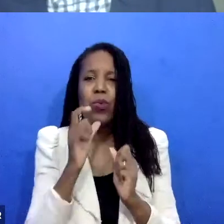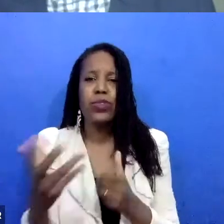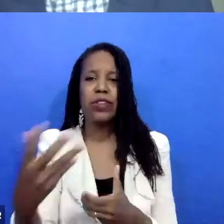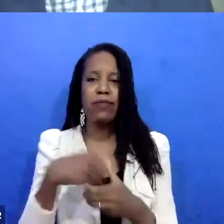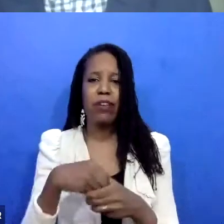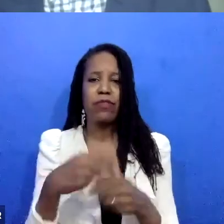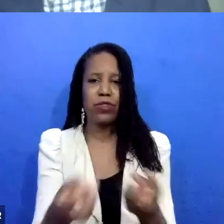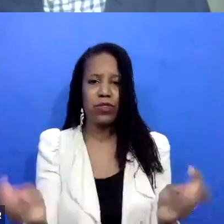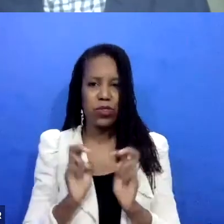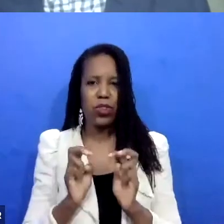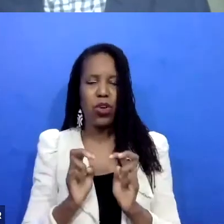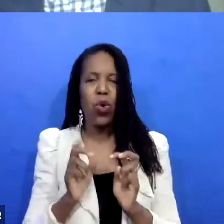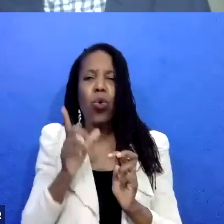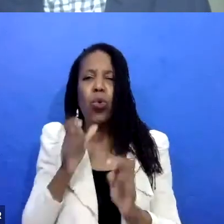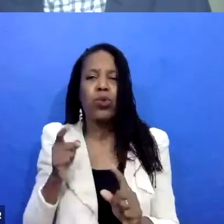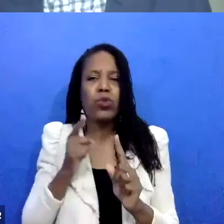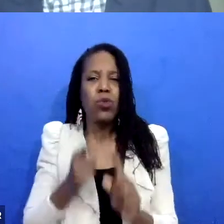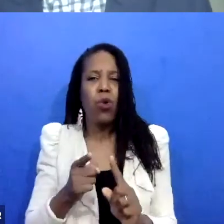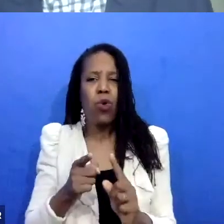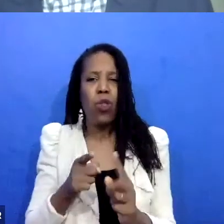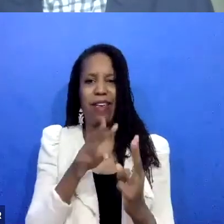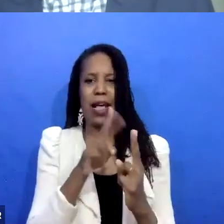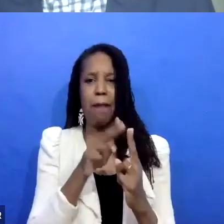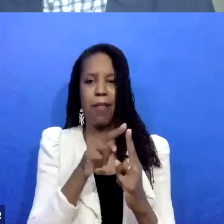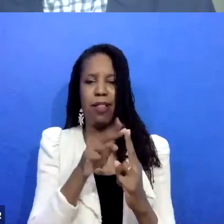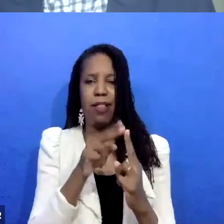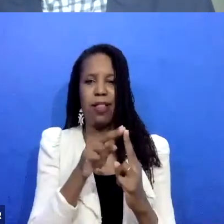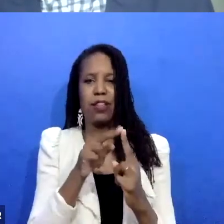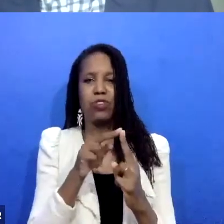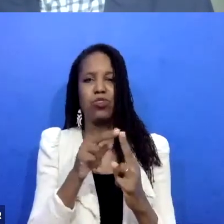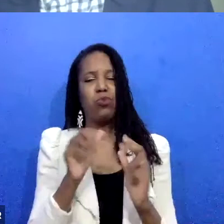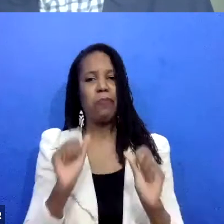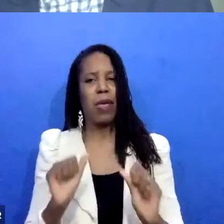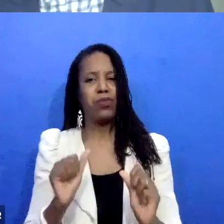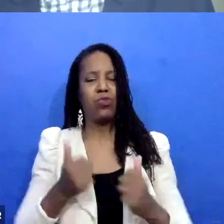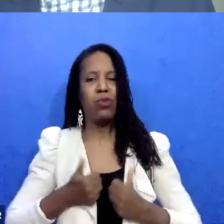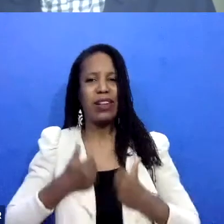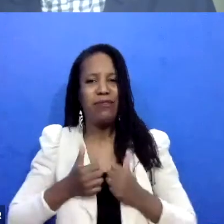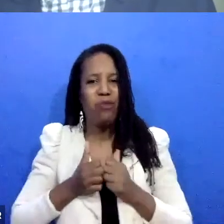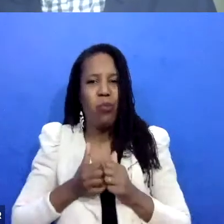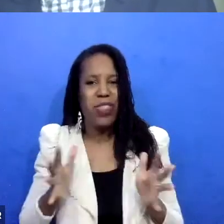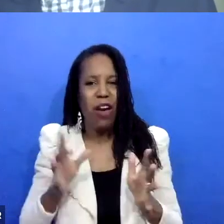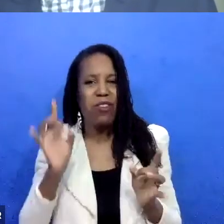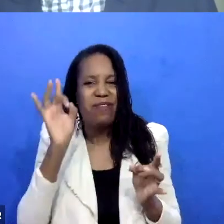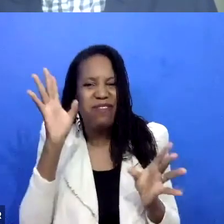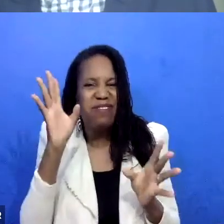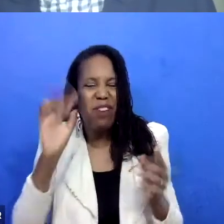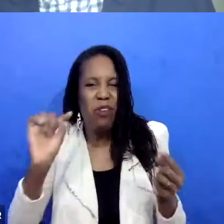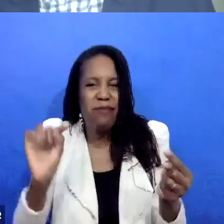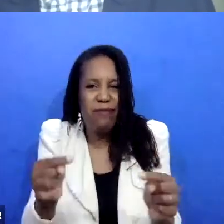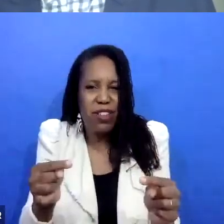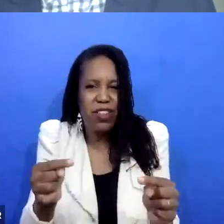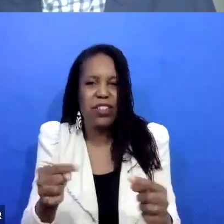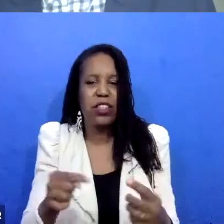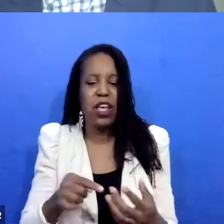be violence-free? Who is someone who, who is someone who has the